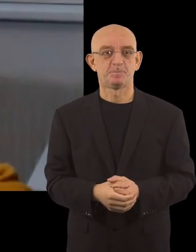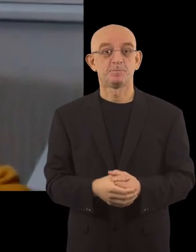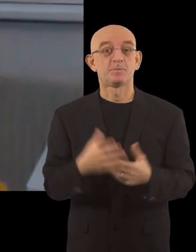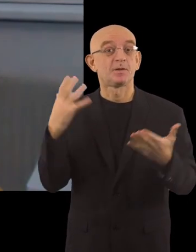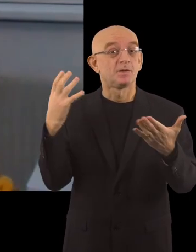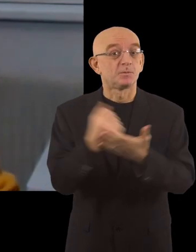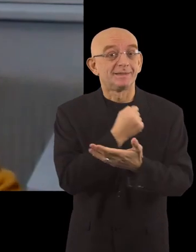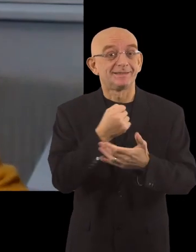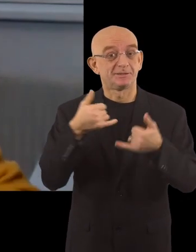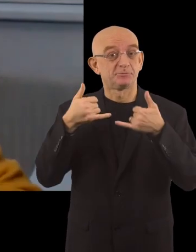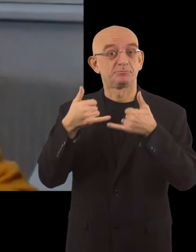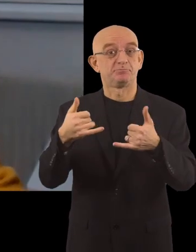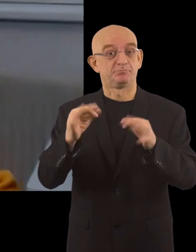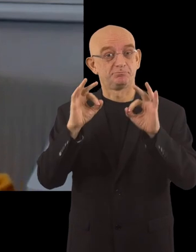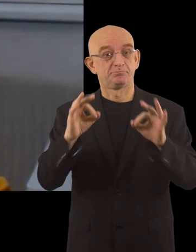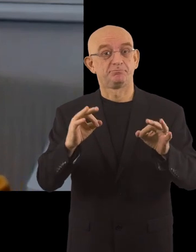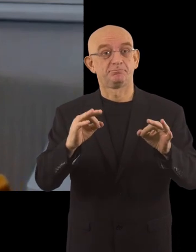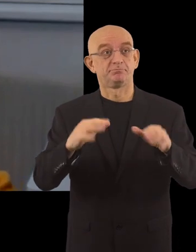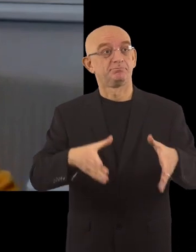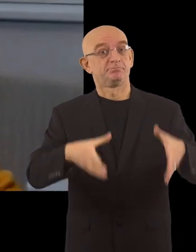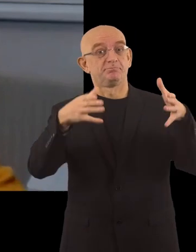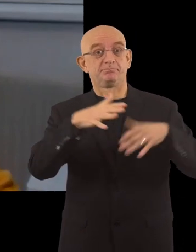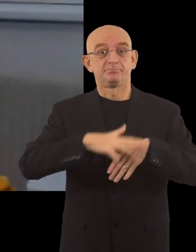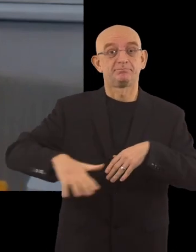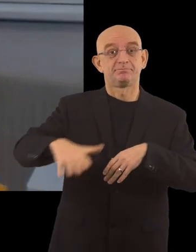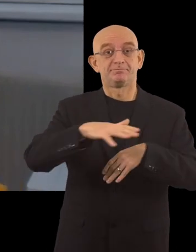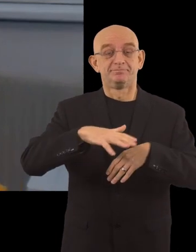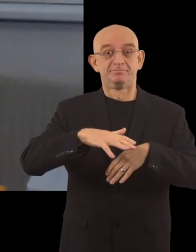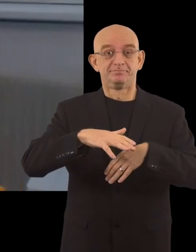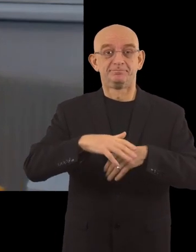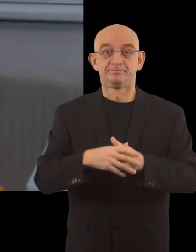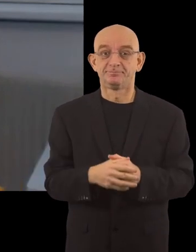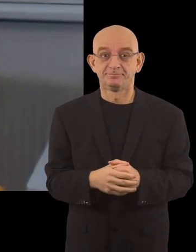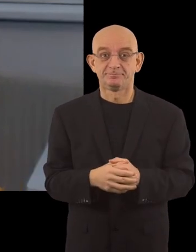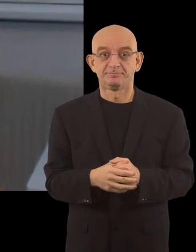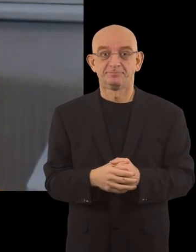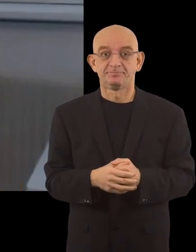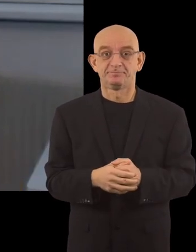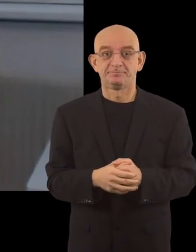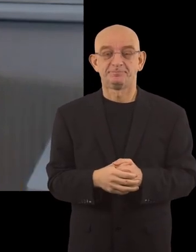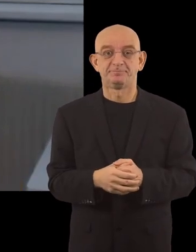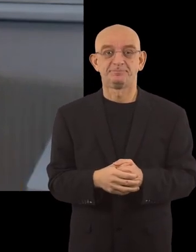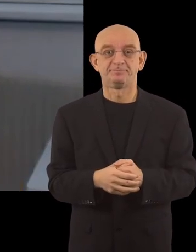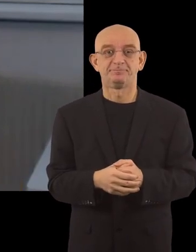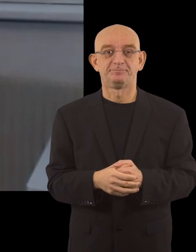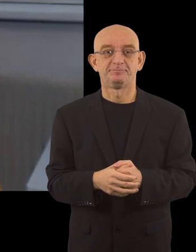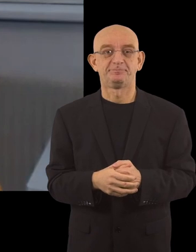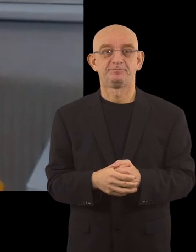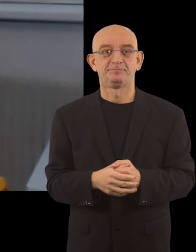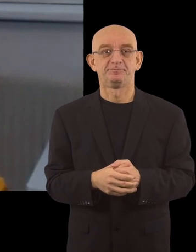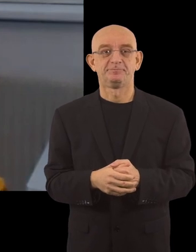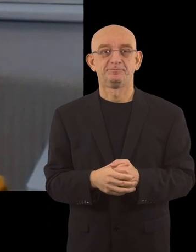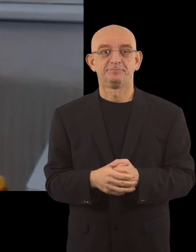So, the city with the winner for the built environment,